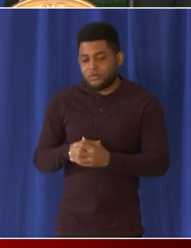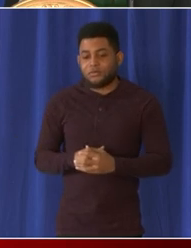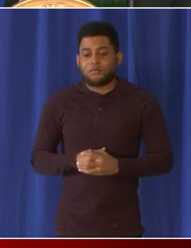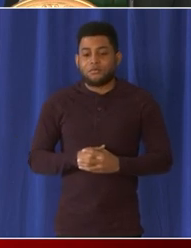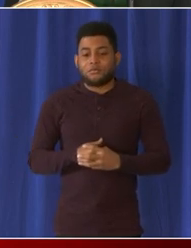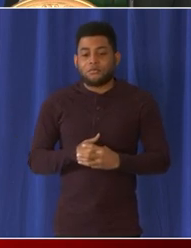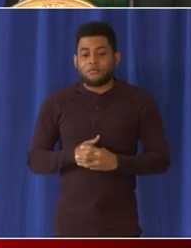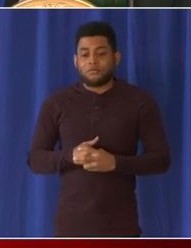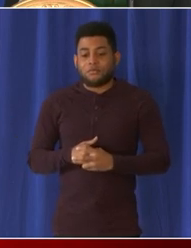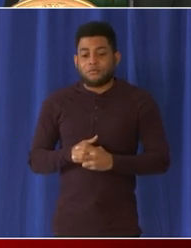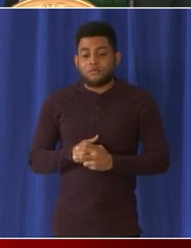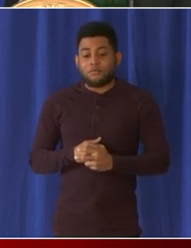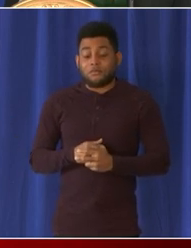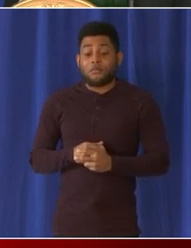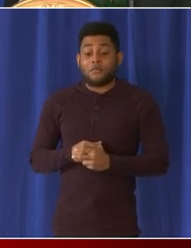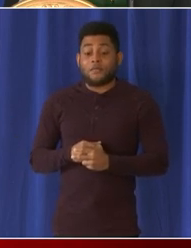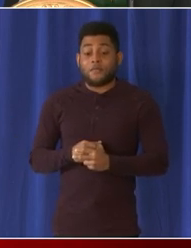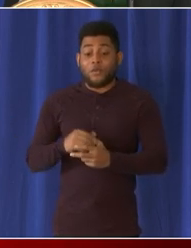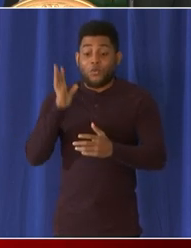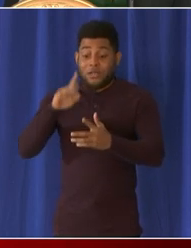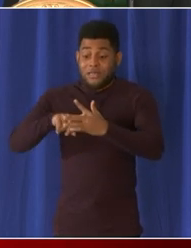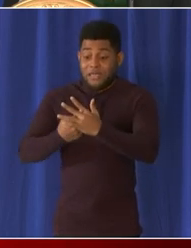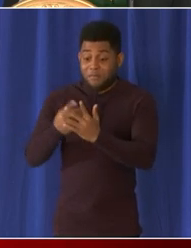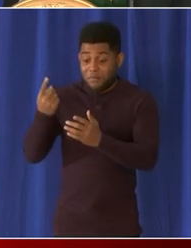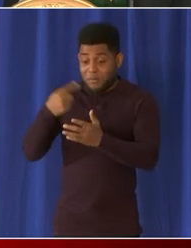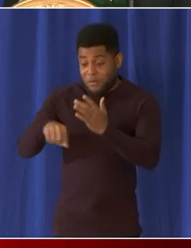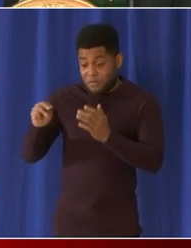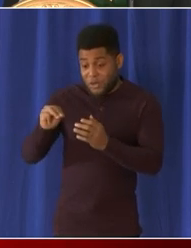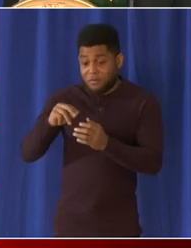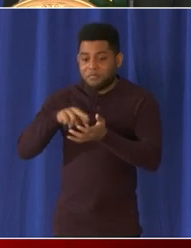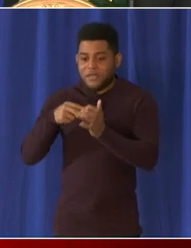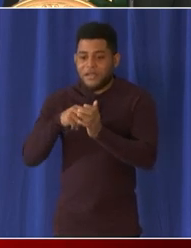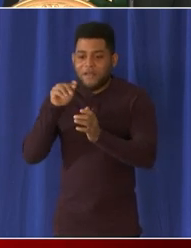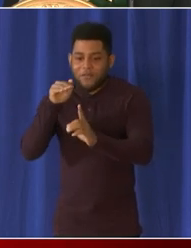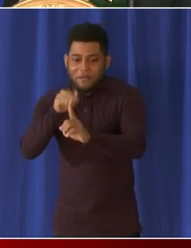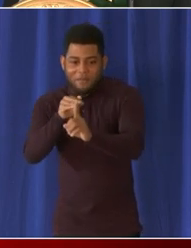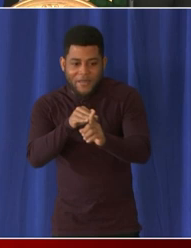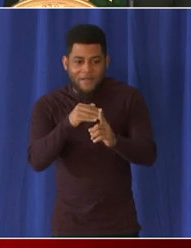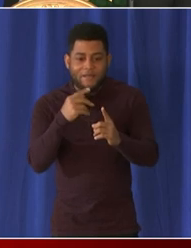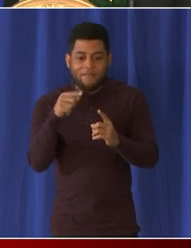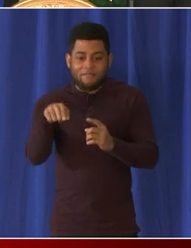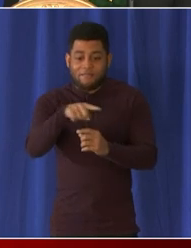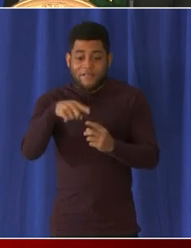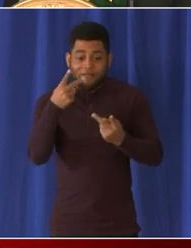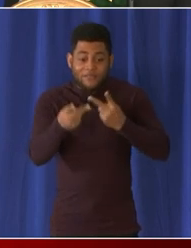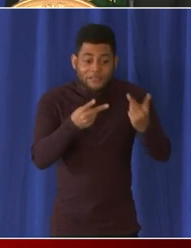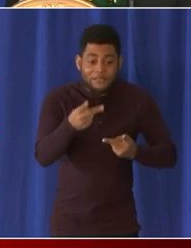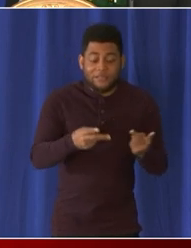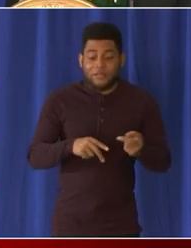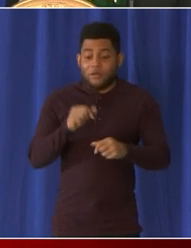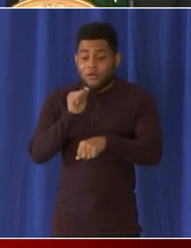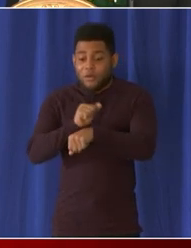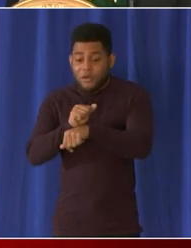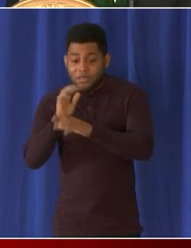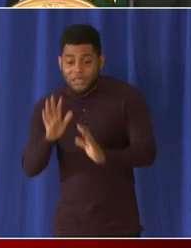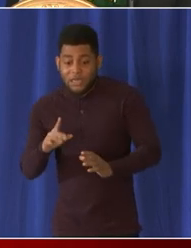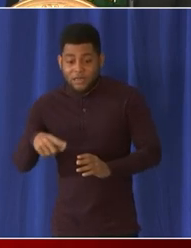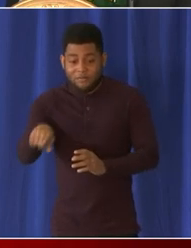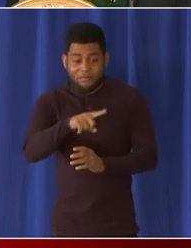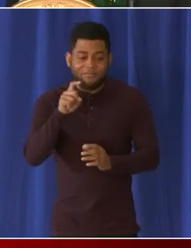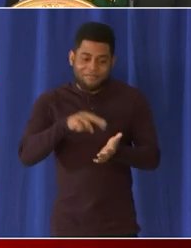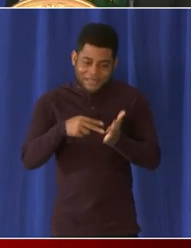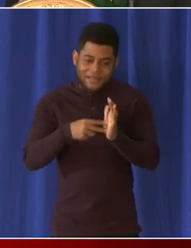guests visitors workers a mask will be required proof of vaccine